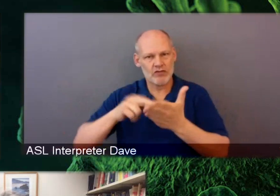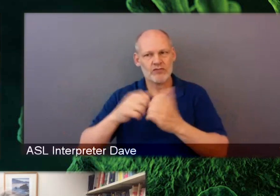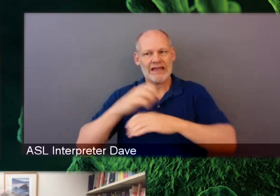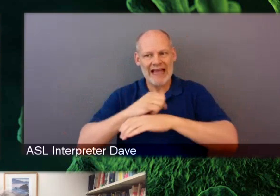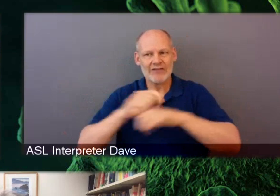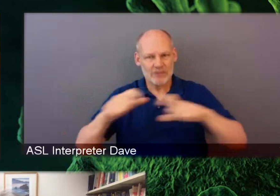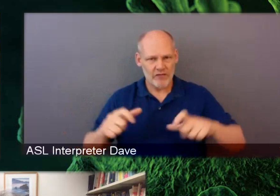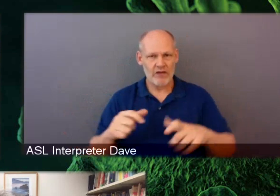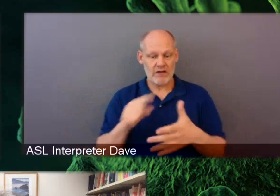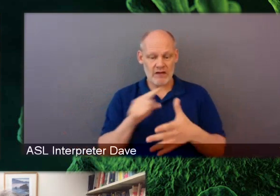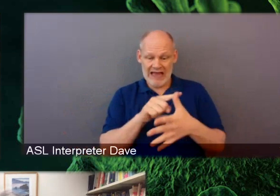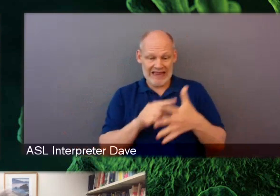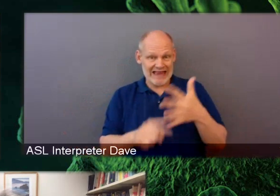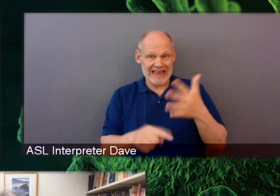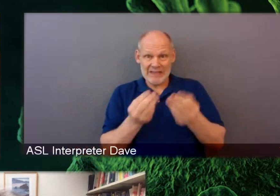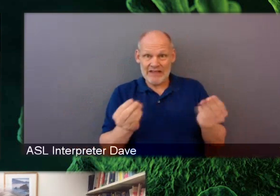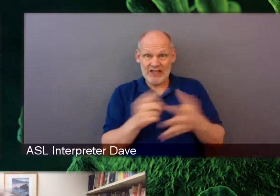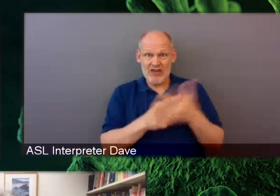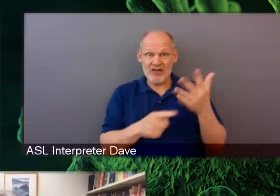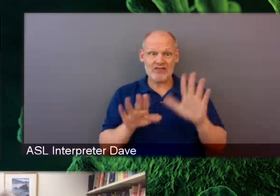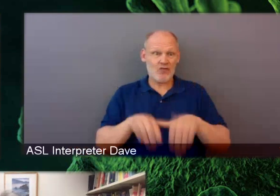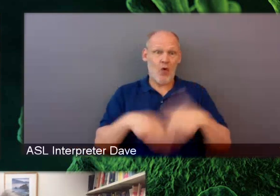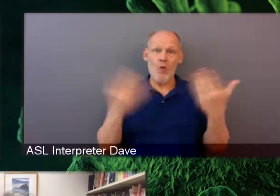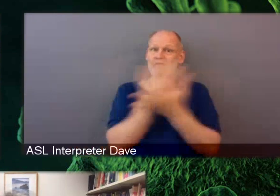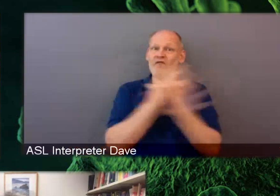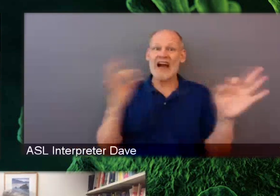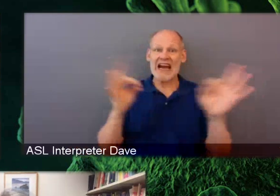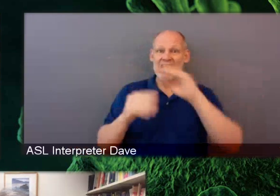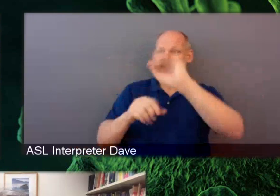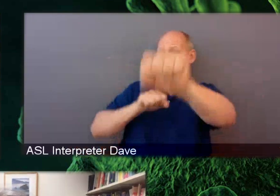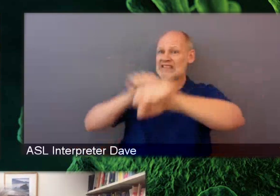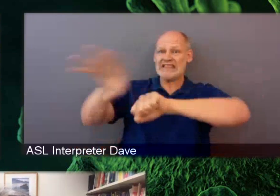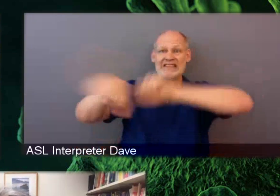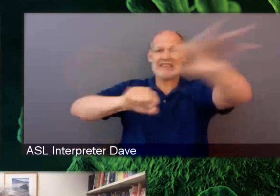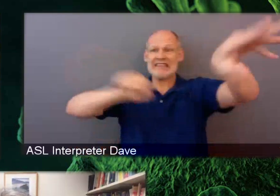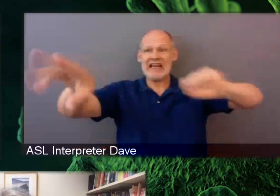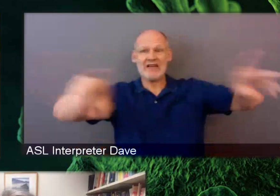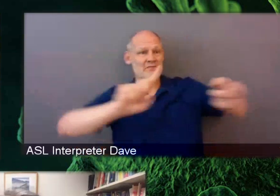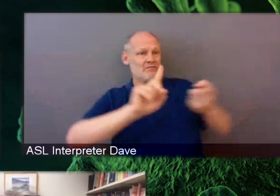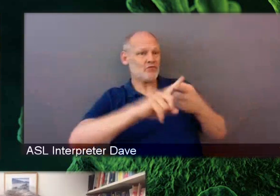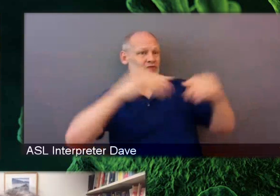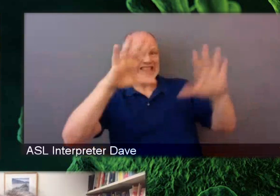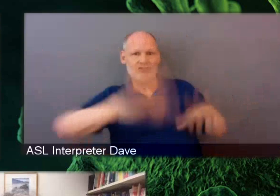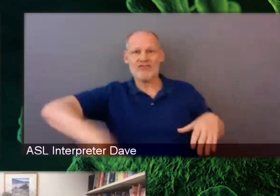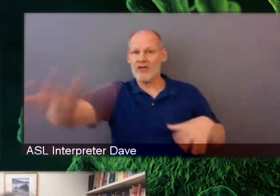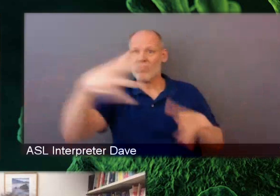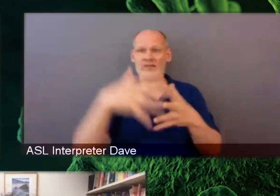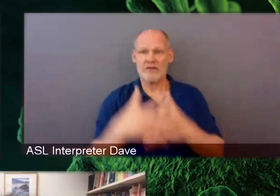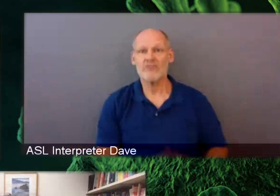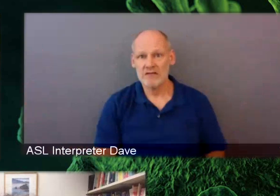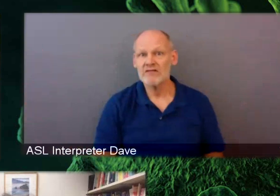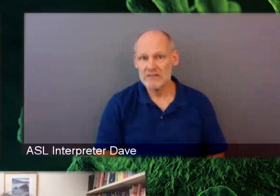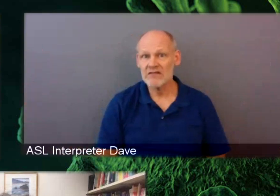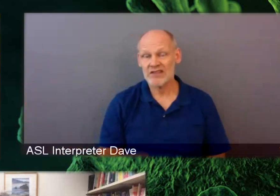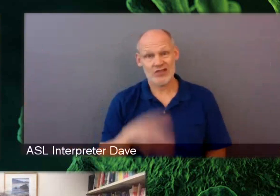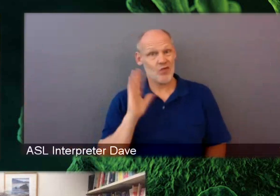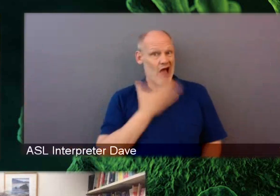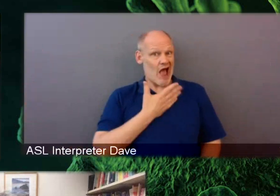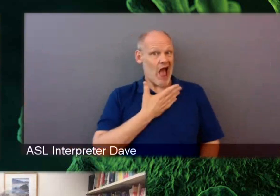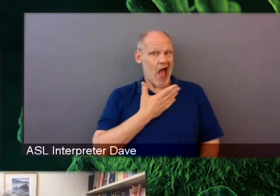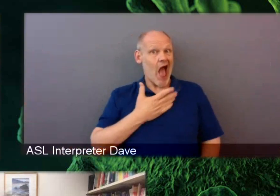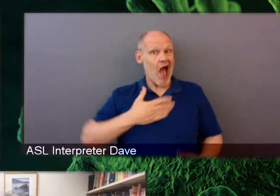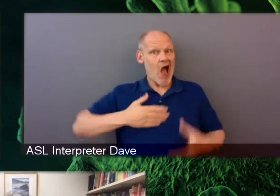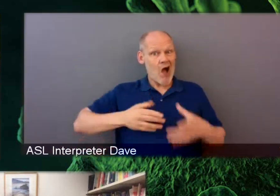available to teachers across the country as well. And so our reach has really been expanding beyond Washington